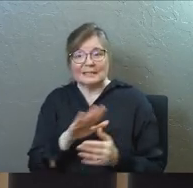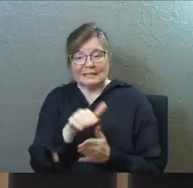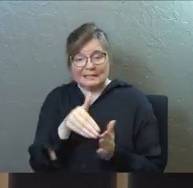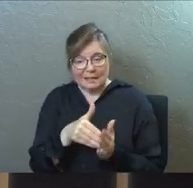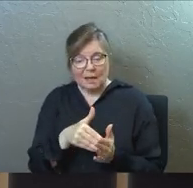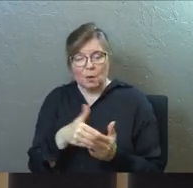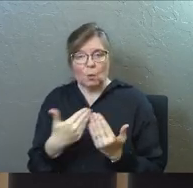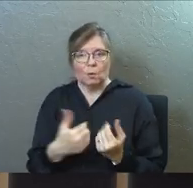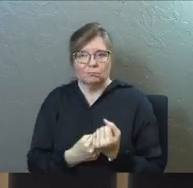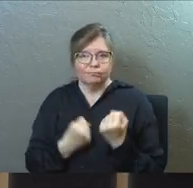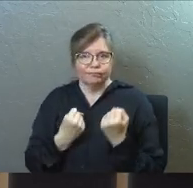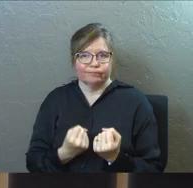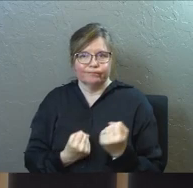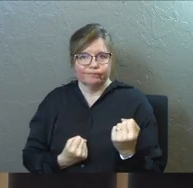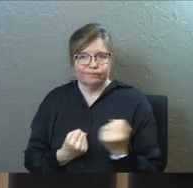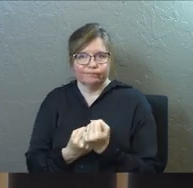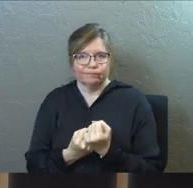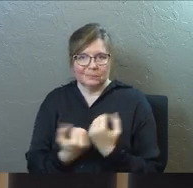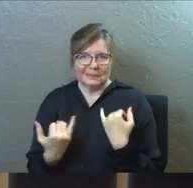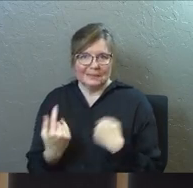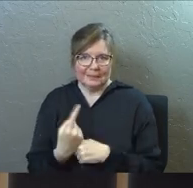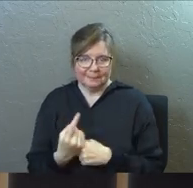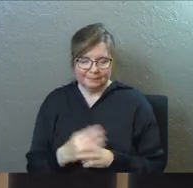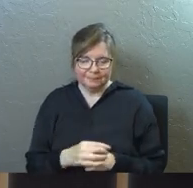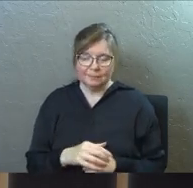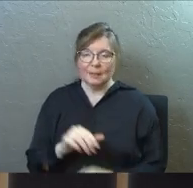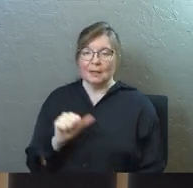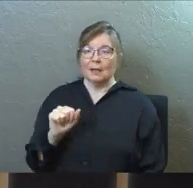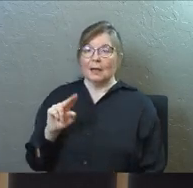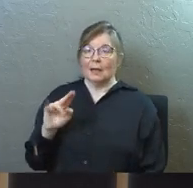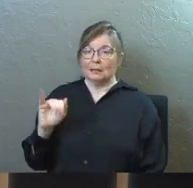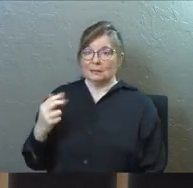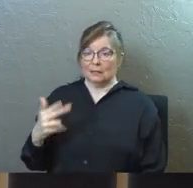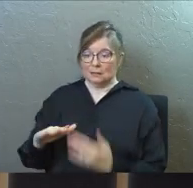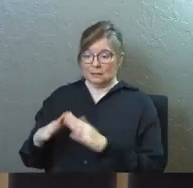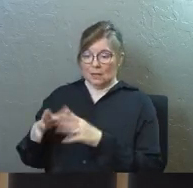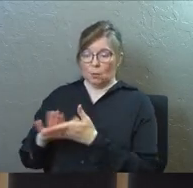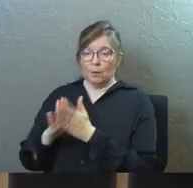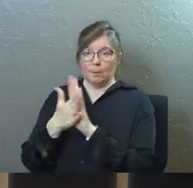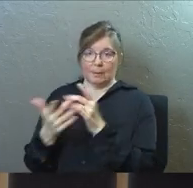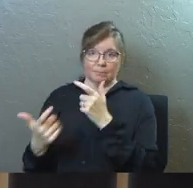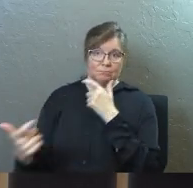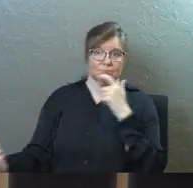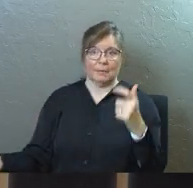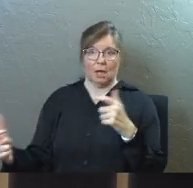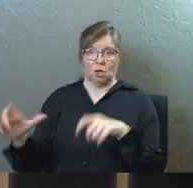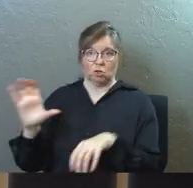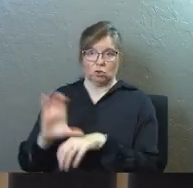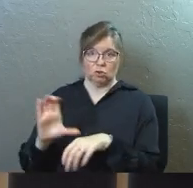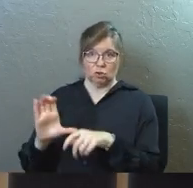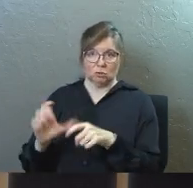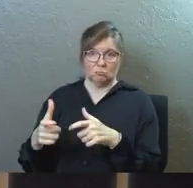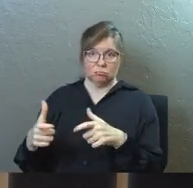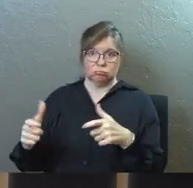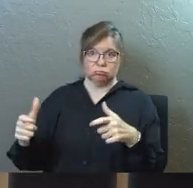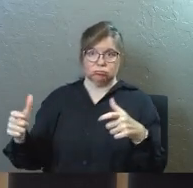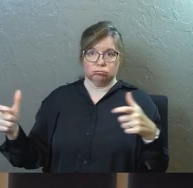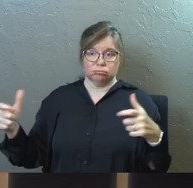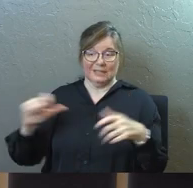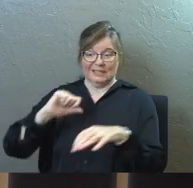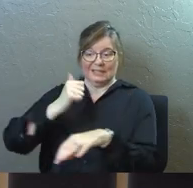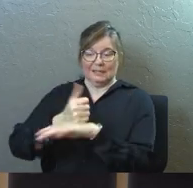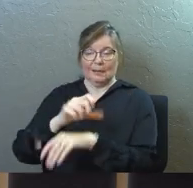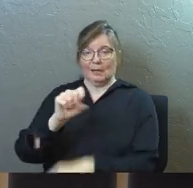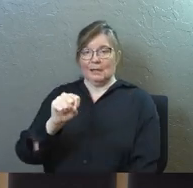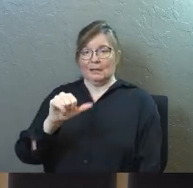centerpiece of this today, Antioch will become this mega church in the ancient world, it's based in Syria, up